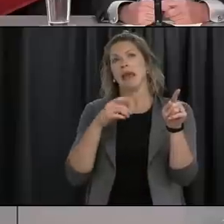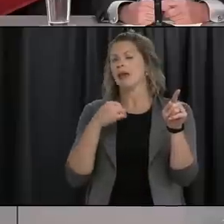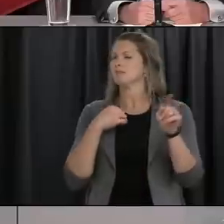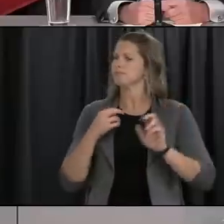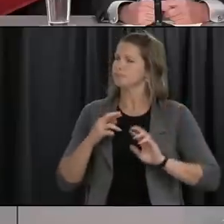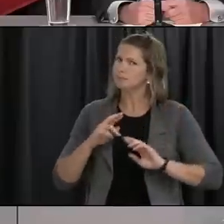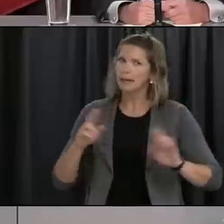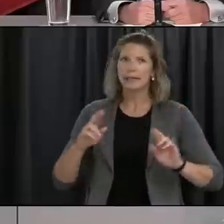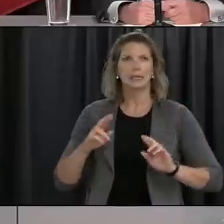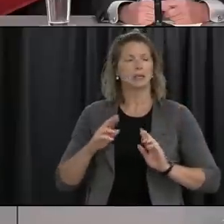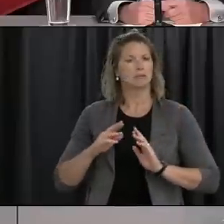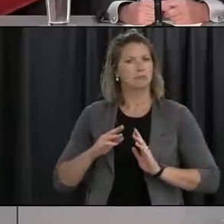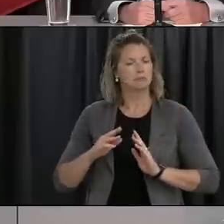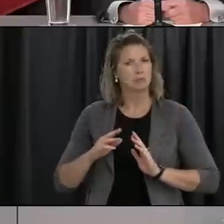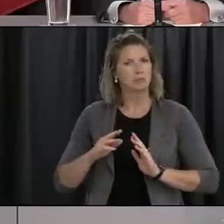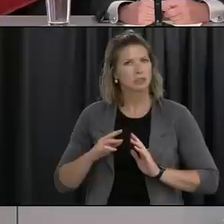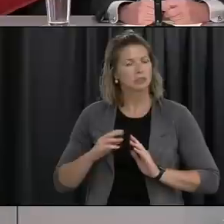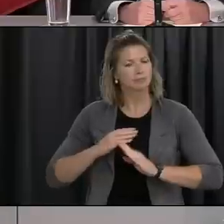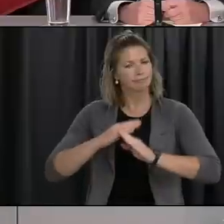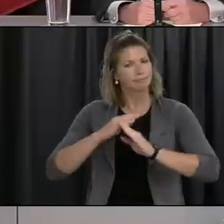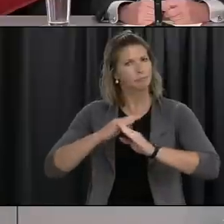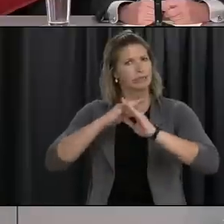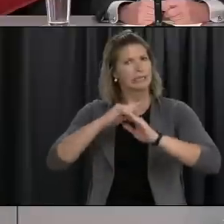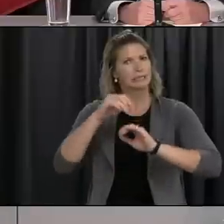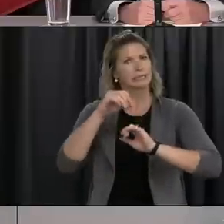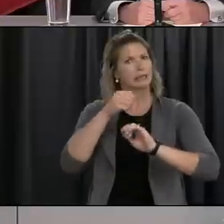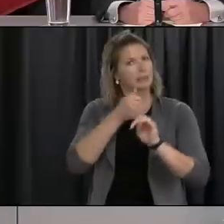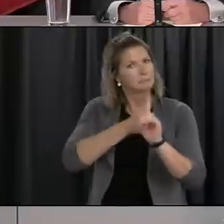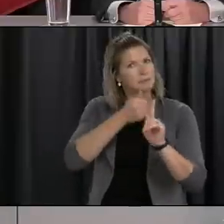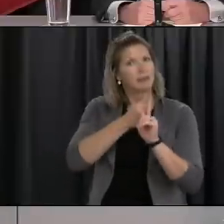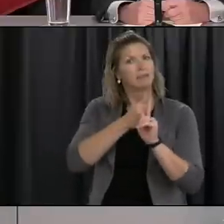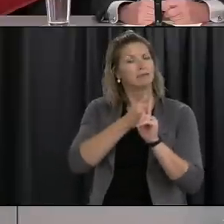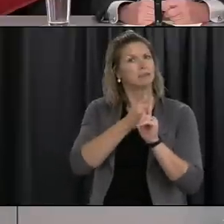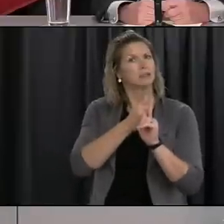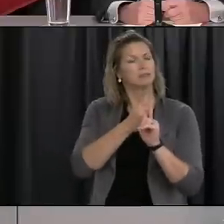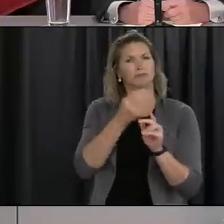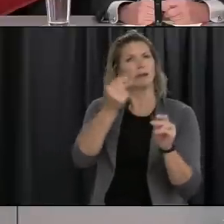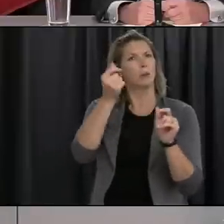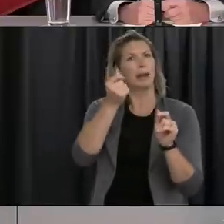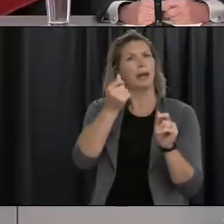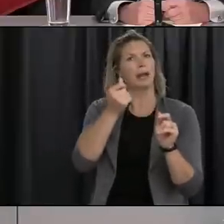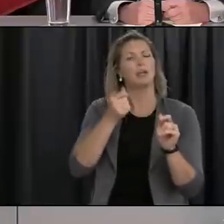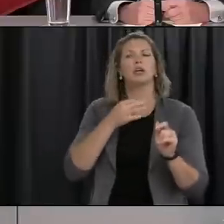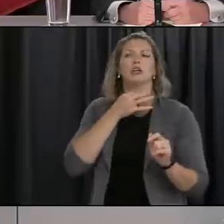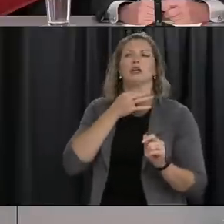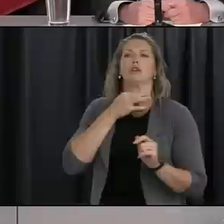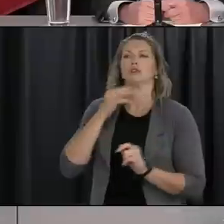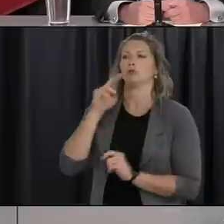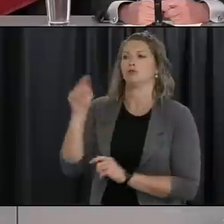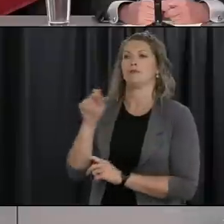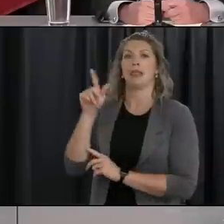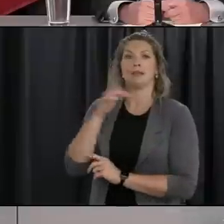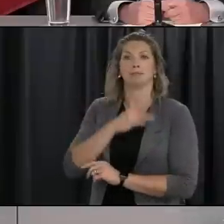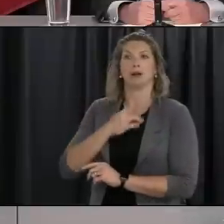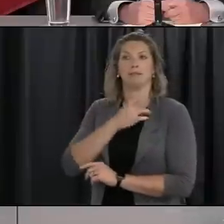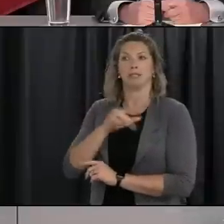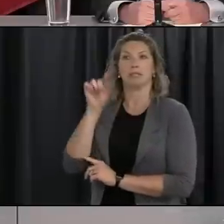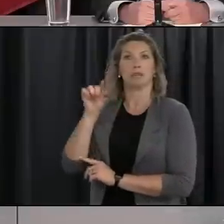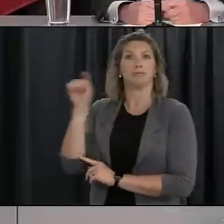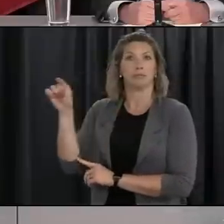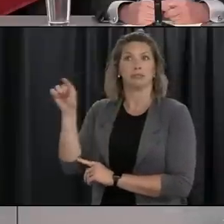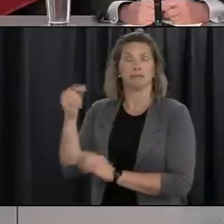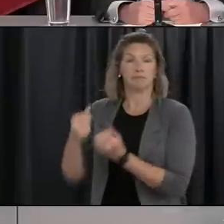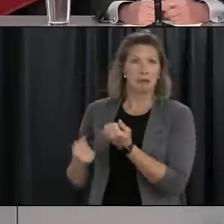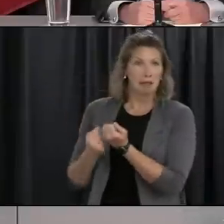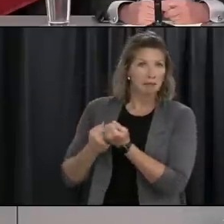careful in that case but what measures would the province uh be willing to take to make sure in such a